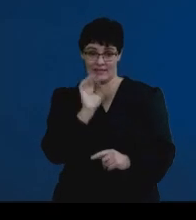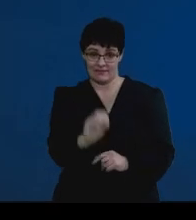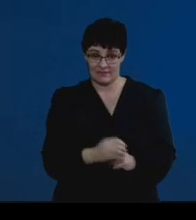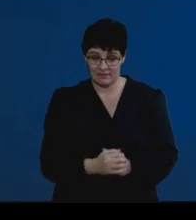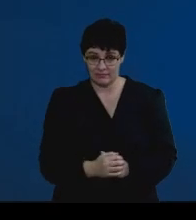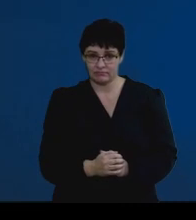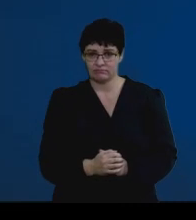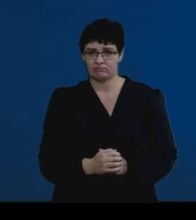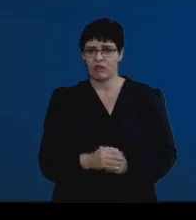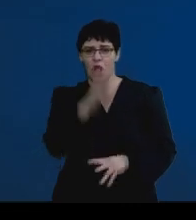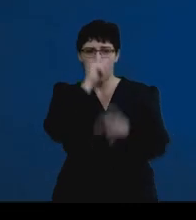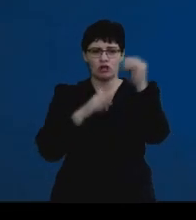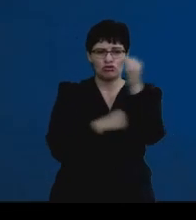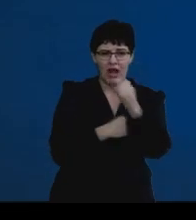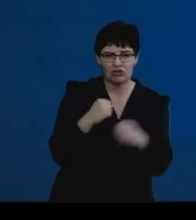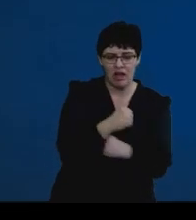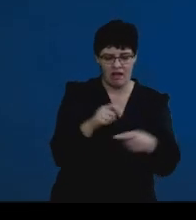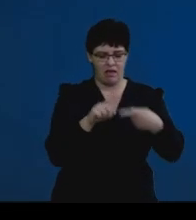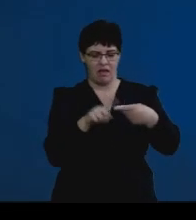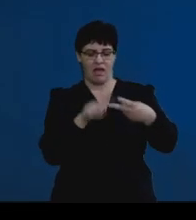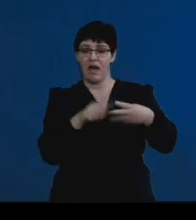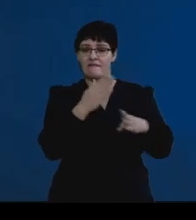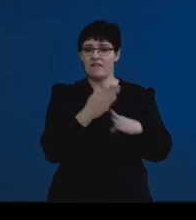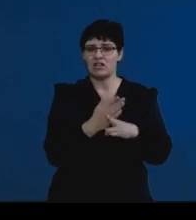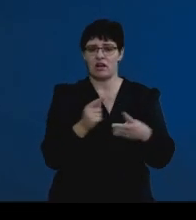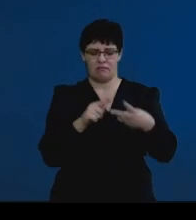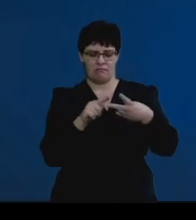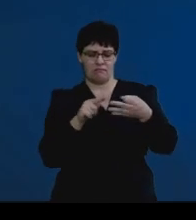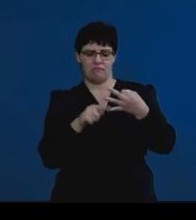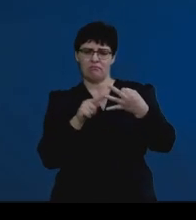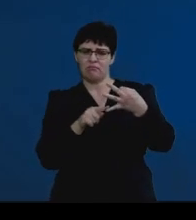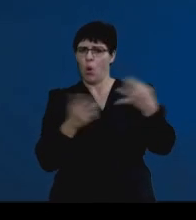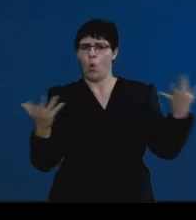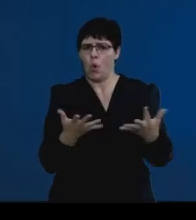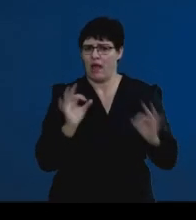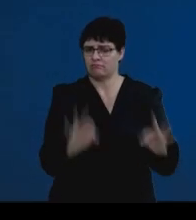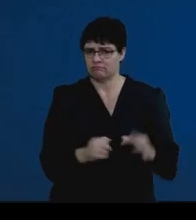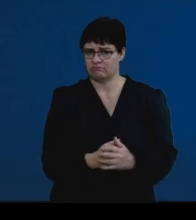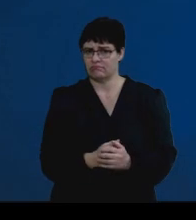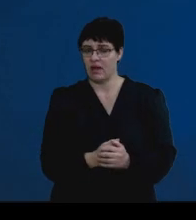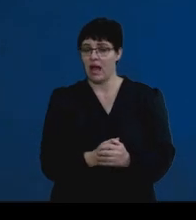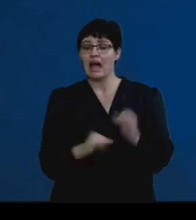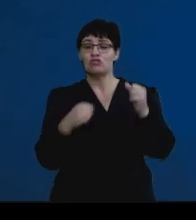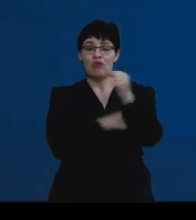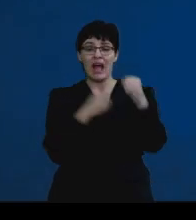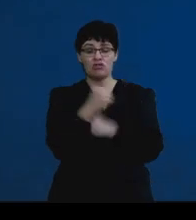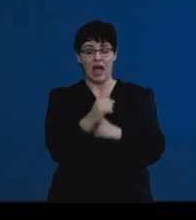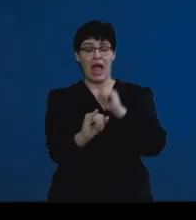structure, learn function, and location. And it's important for you to be able to identify structures.